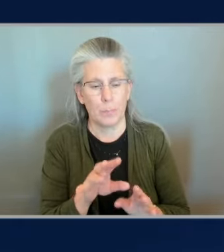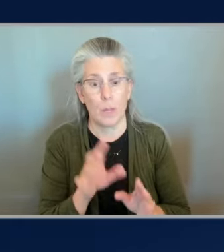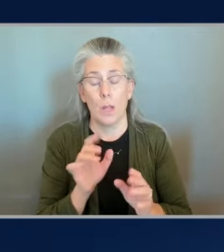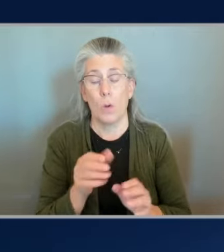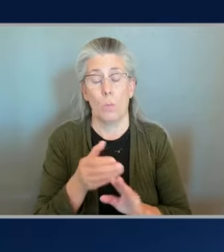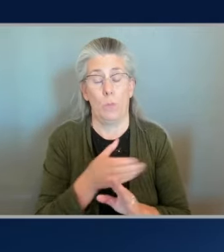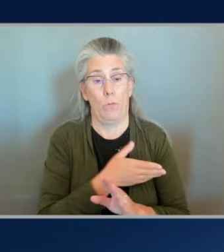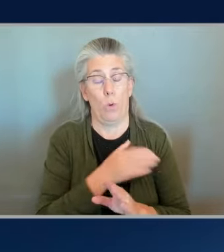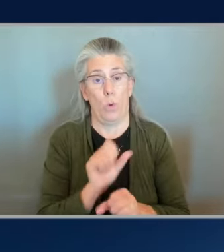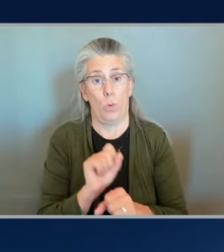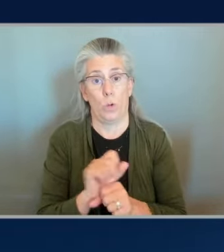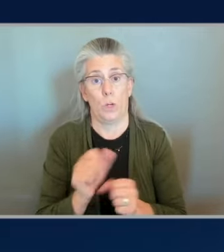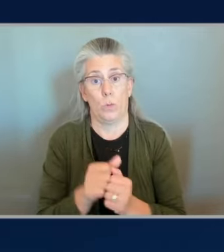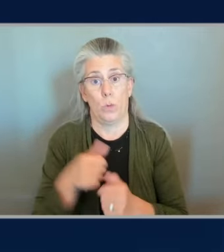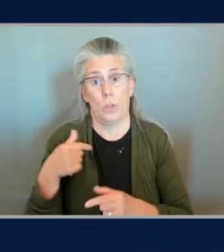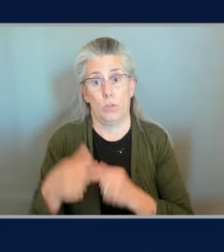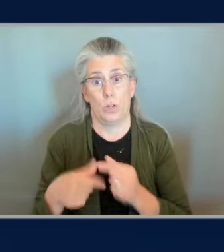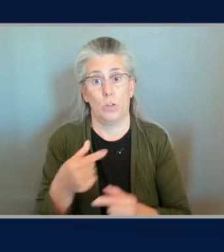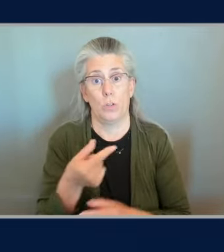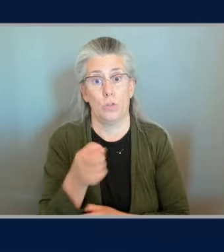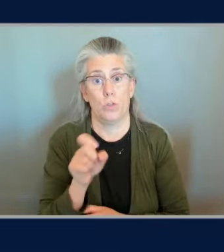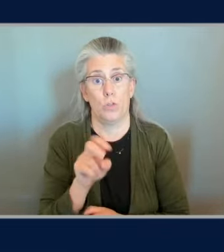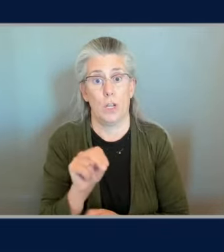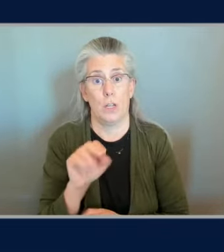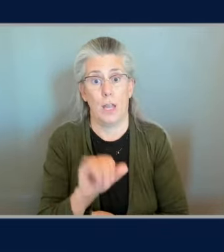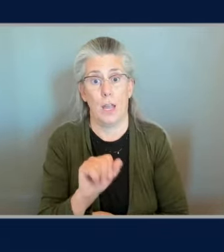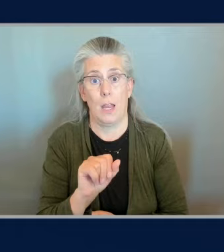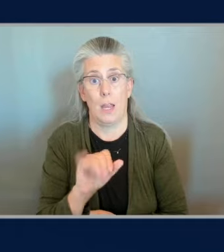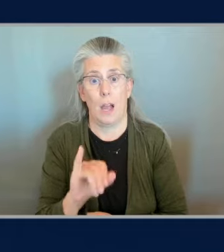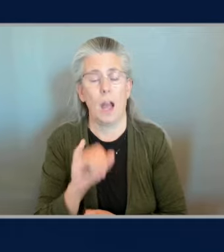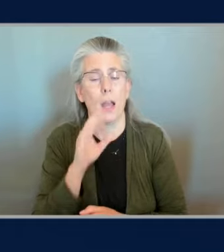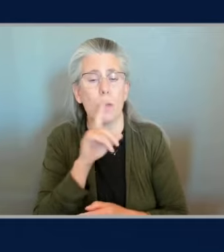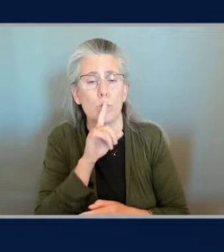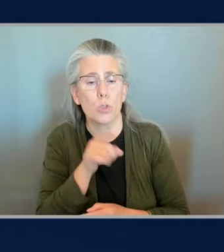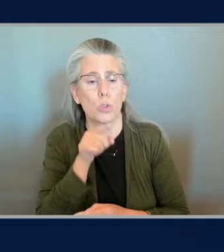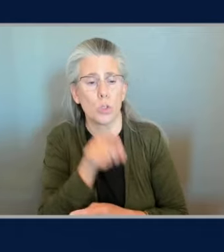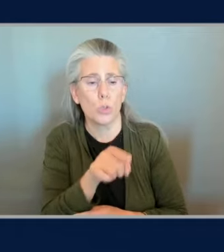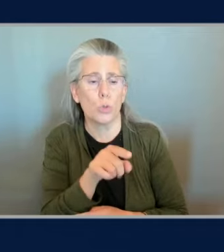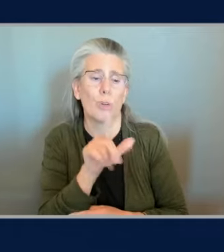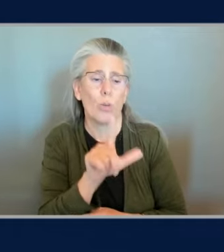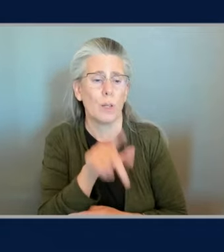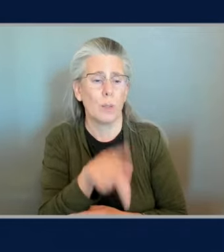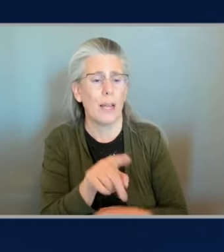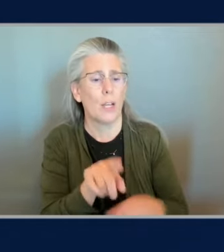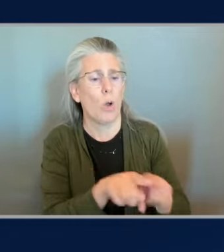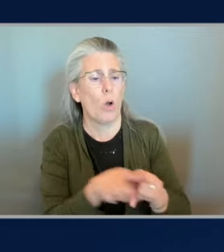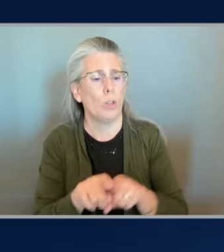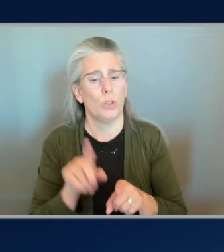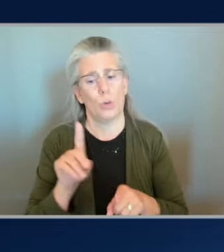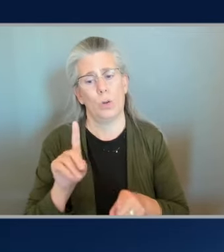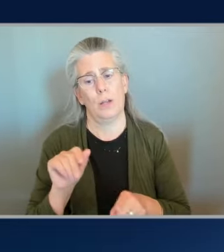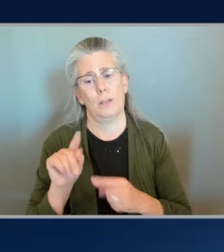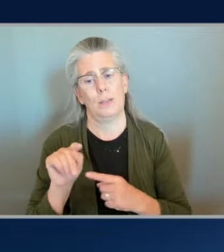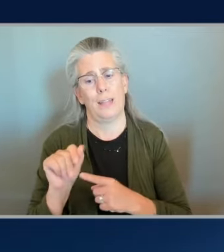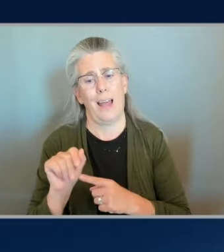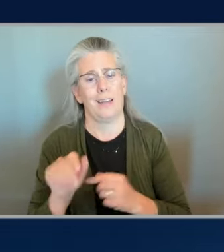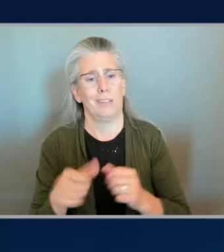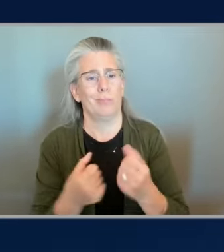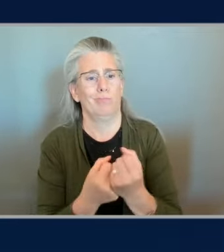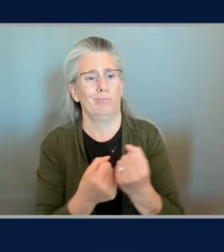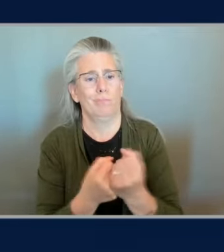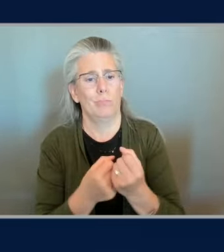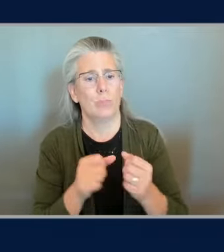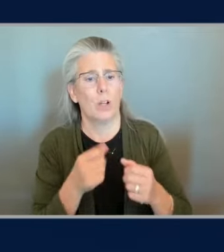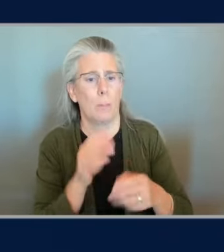ml i'm sure you all are a data-driven company as well making decisions about your content based off the data coming in from your customers and things like that